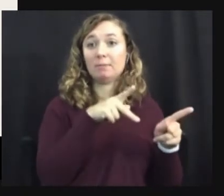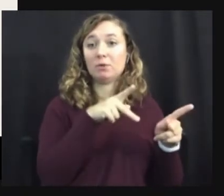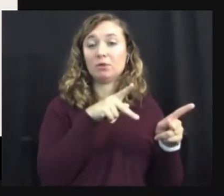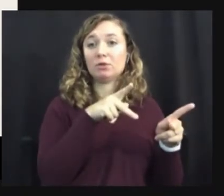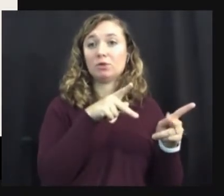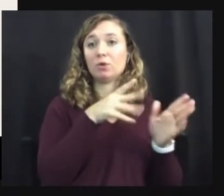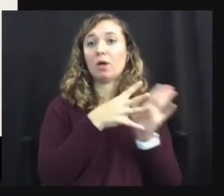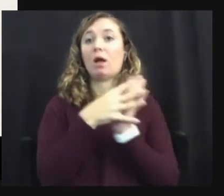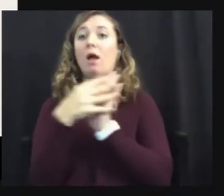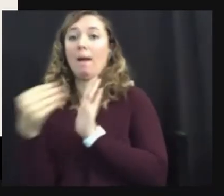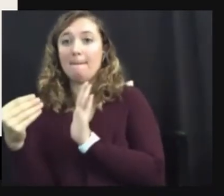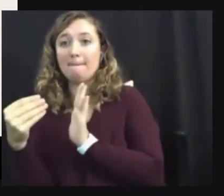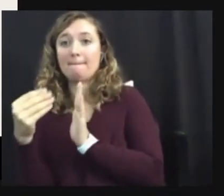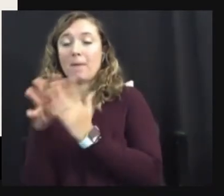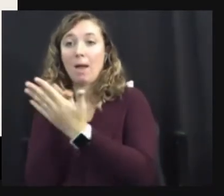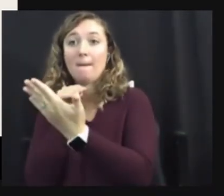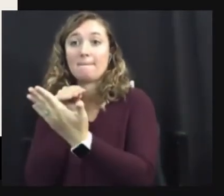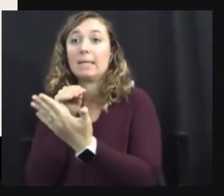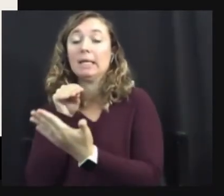Um,